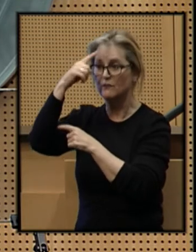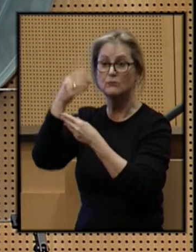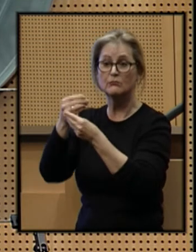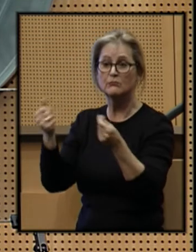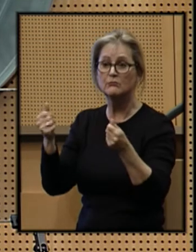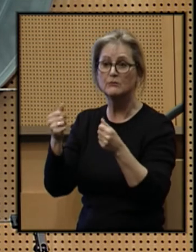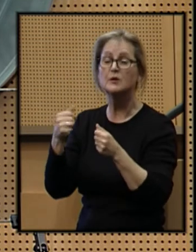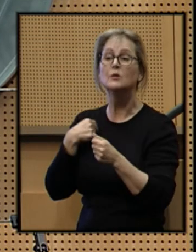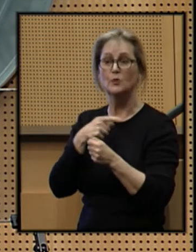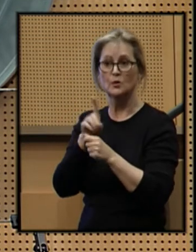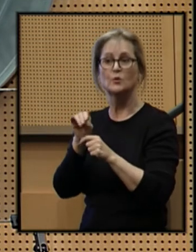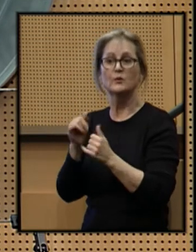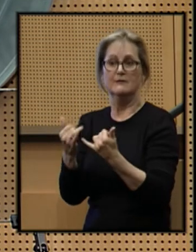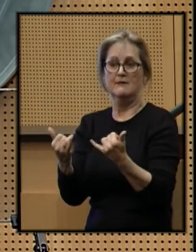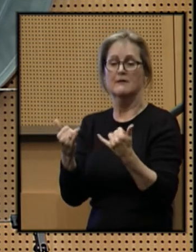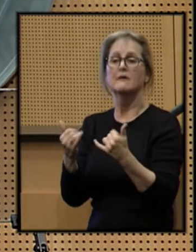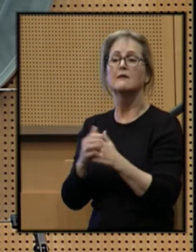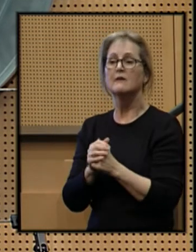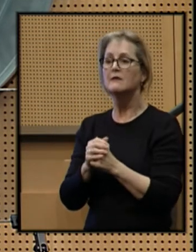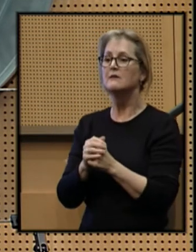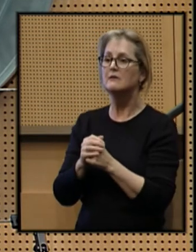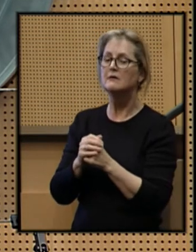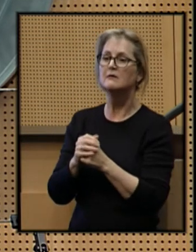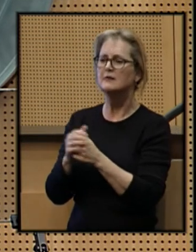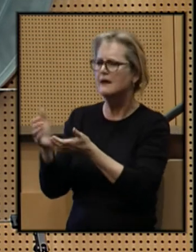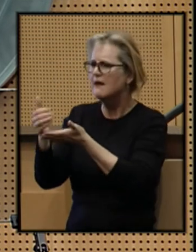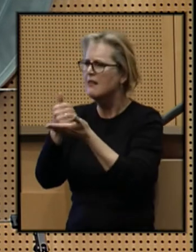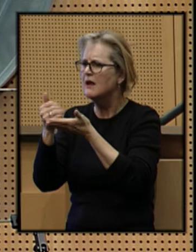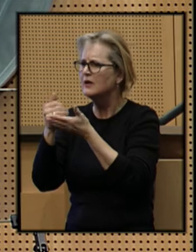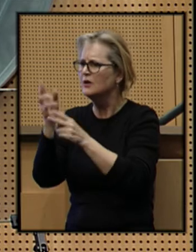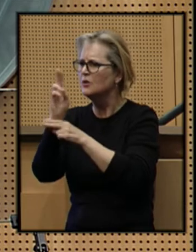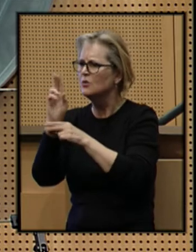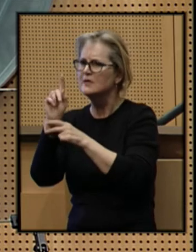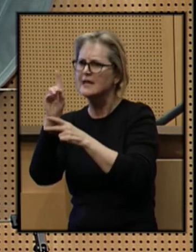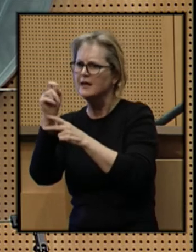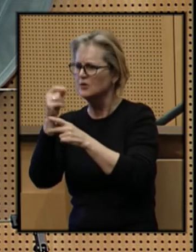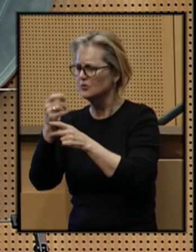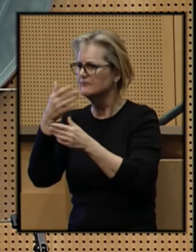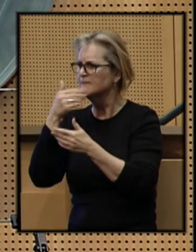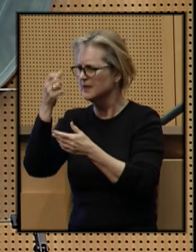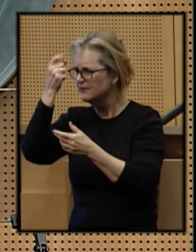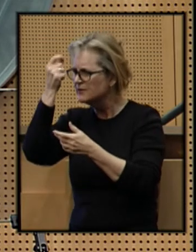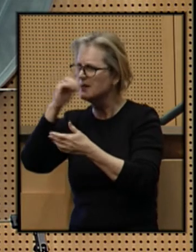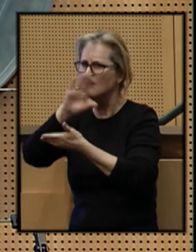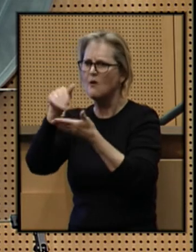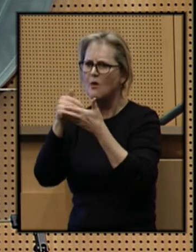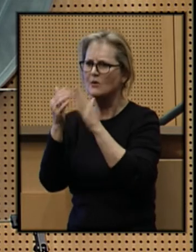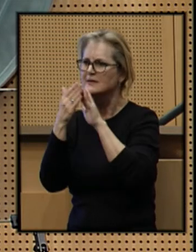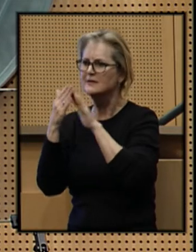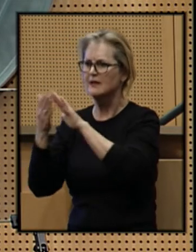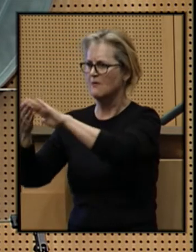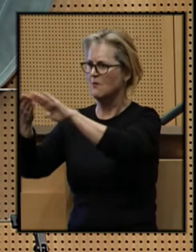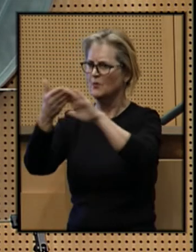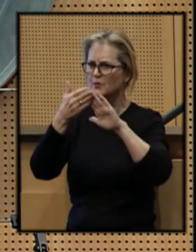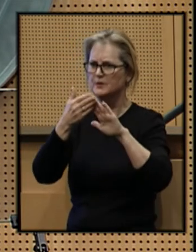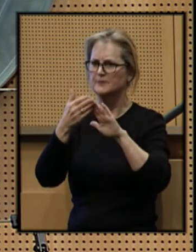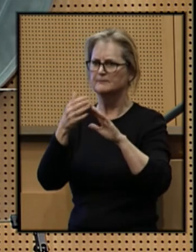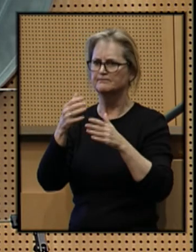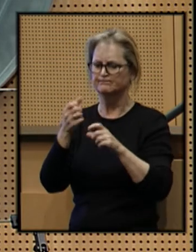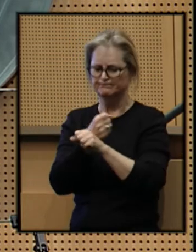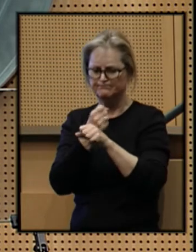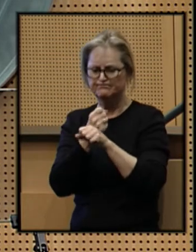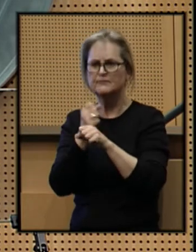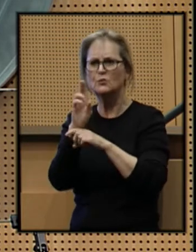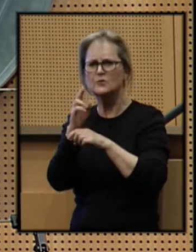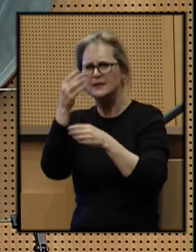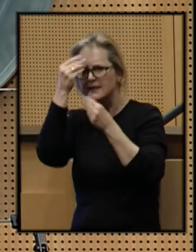And we are doing this by collecting and using data to better understand all city operations, using